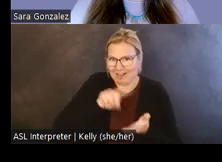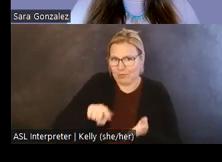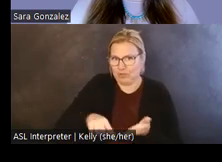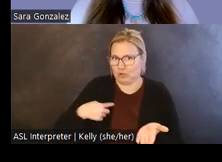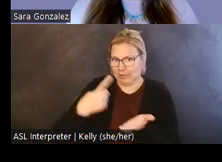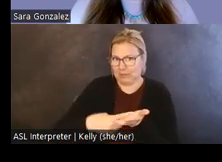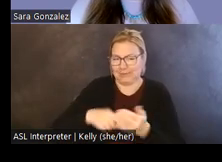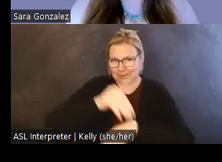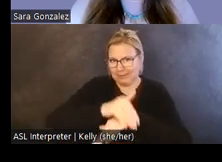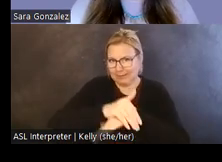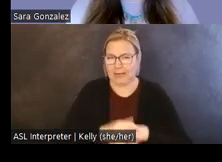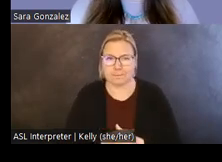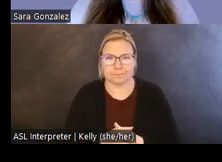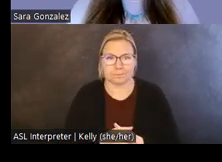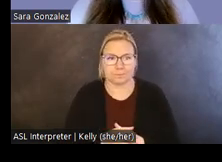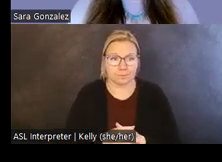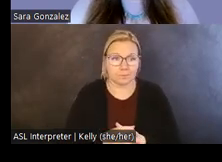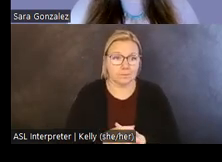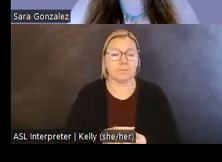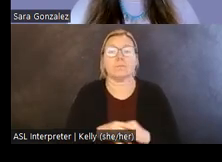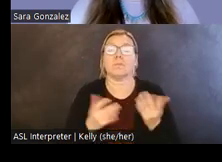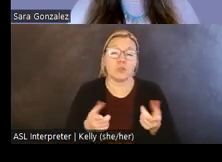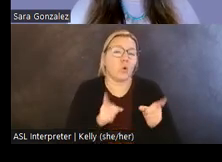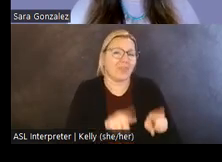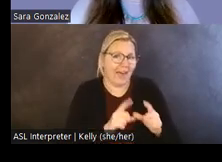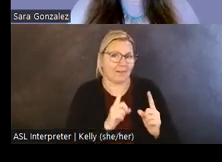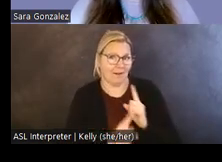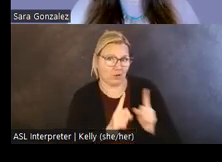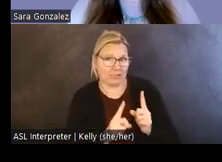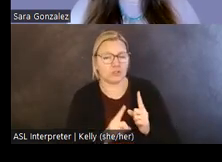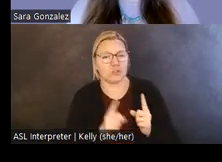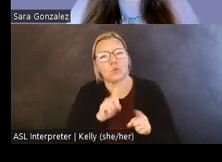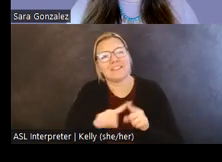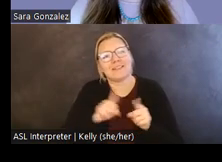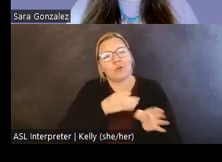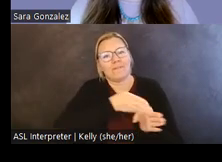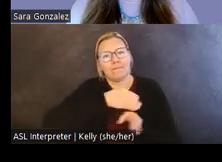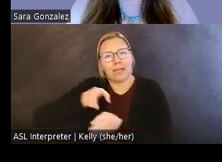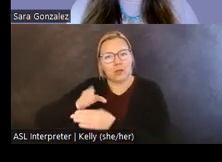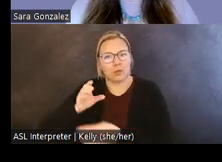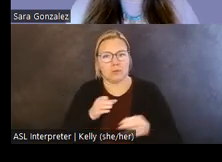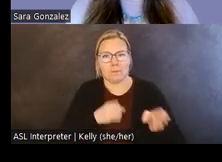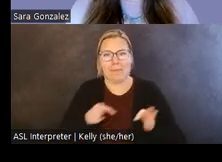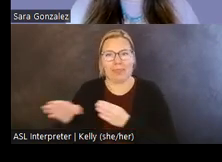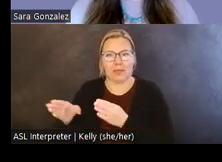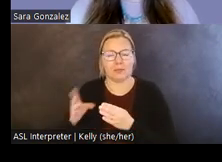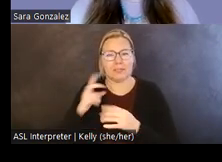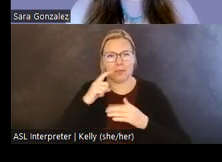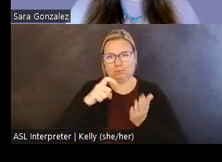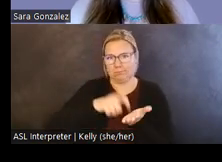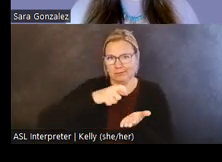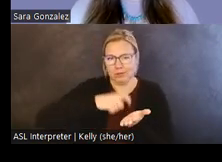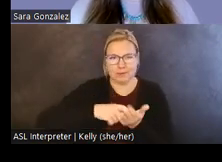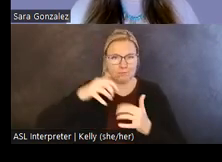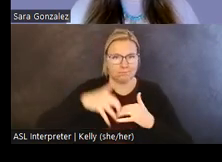evening. What emerged from that conversation was field methods in indigenous archaeology, which I've now co directed with the